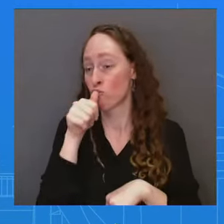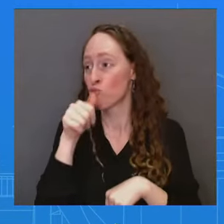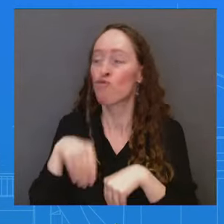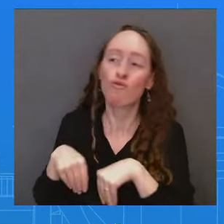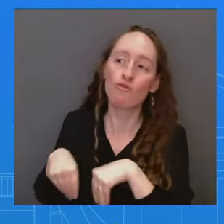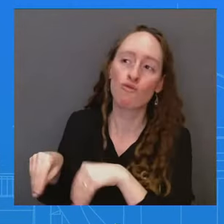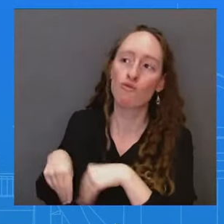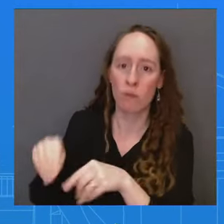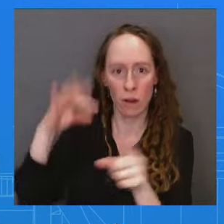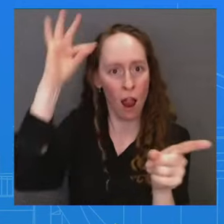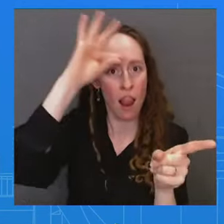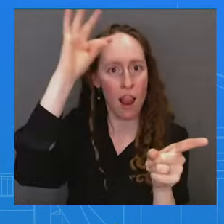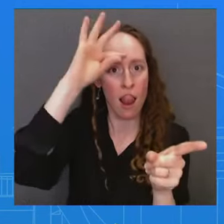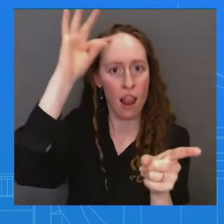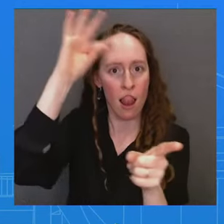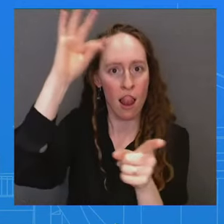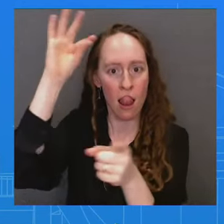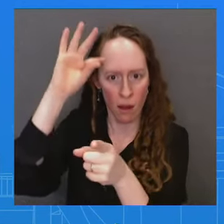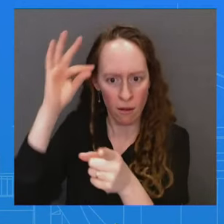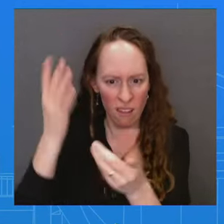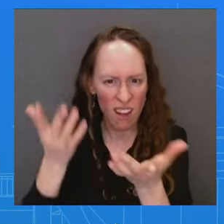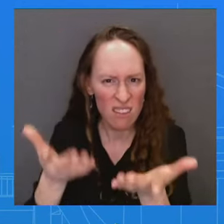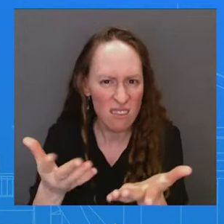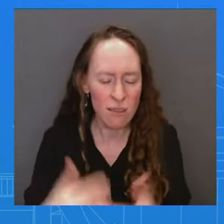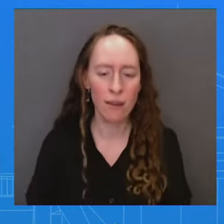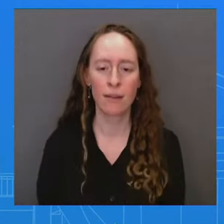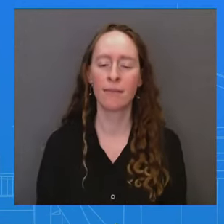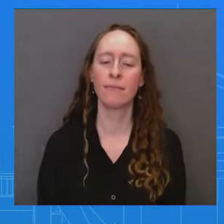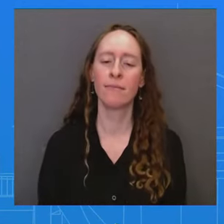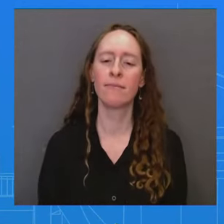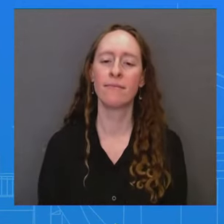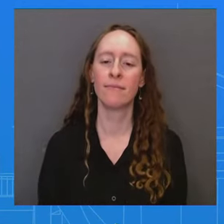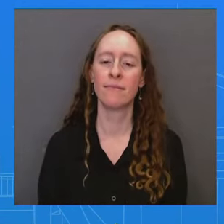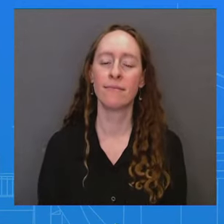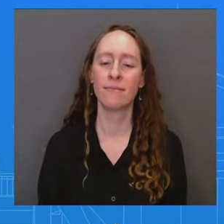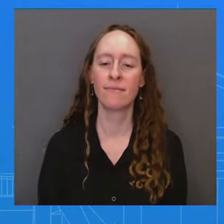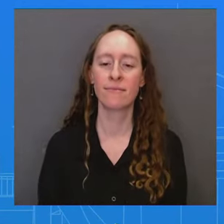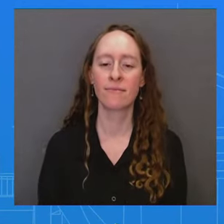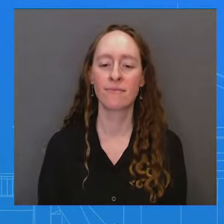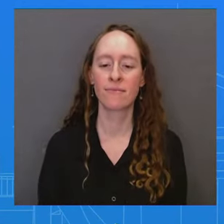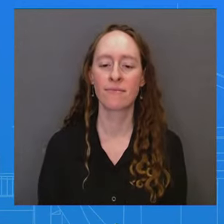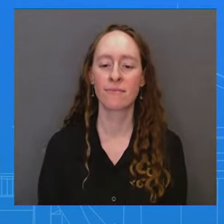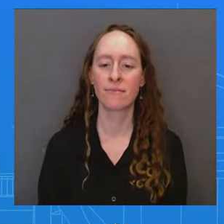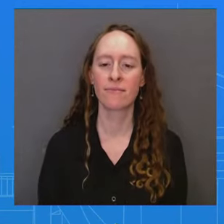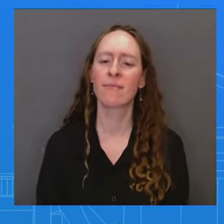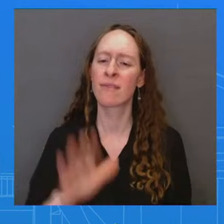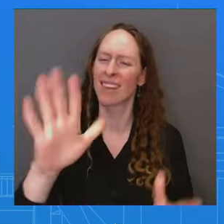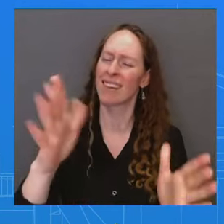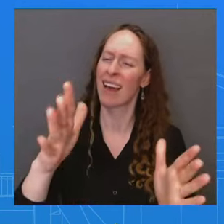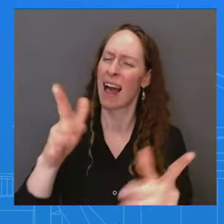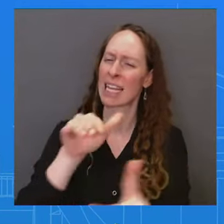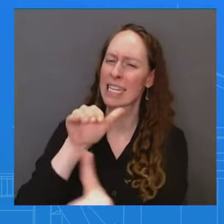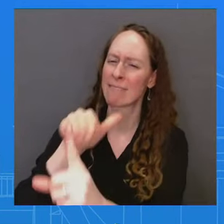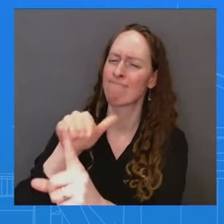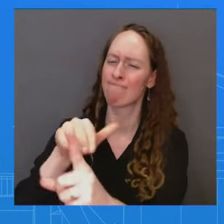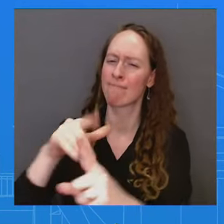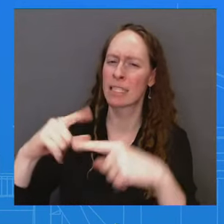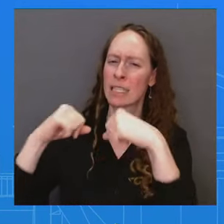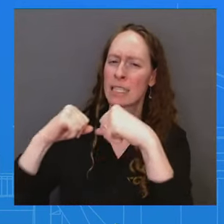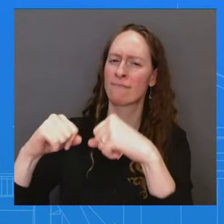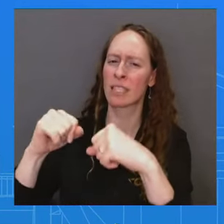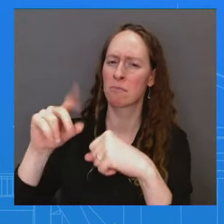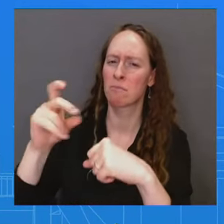I'd refer you to the Defense Department for a more detailed reaction. But just let me broadly say, we have for many, many months now